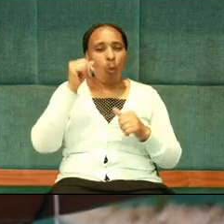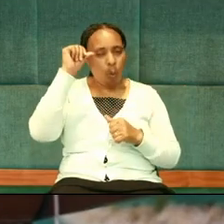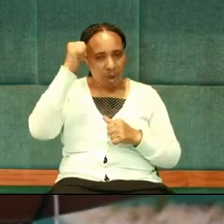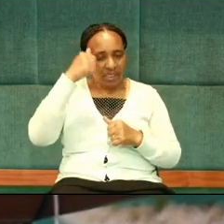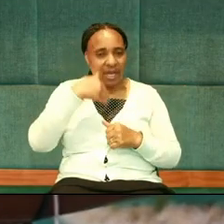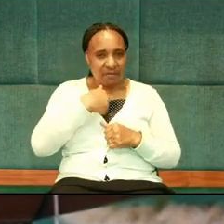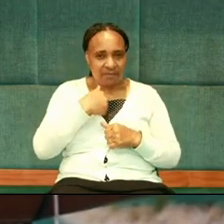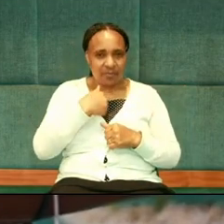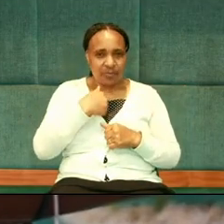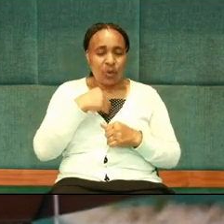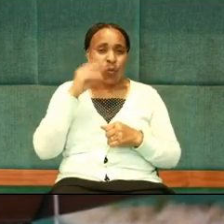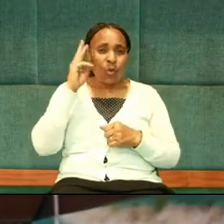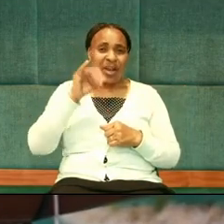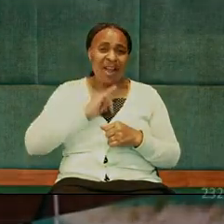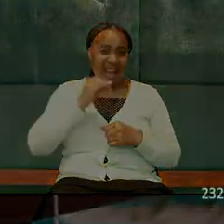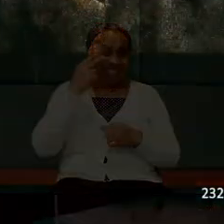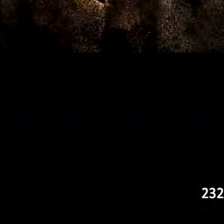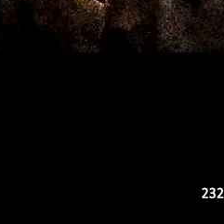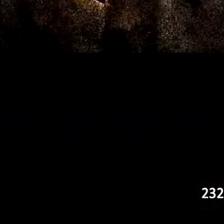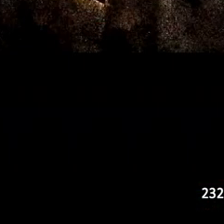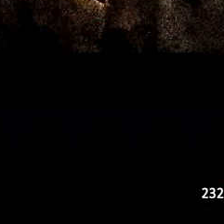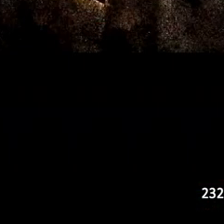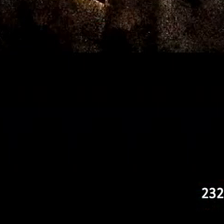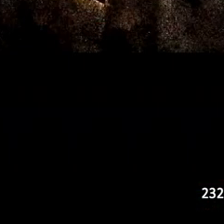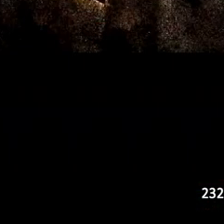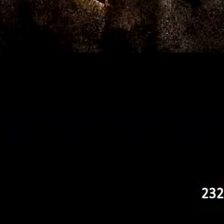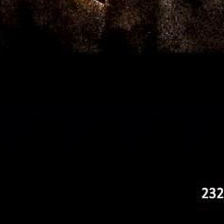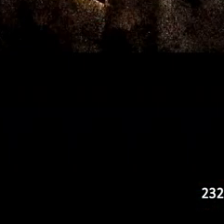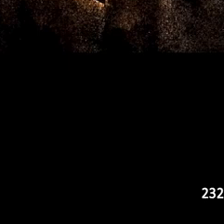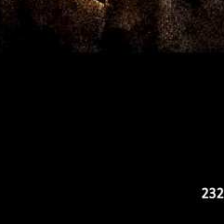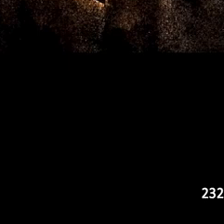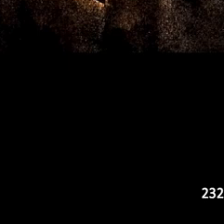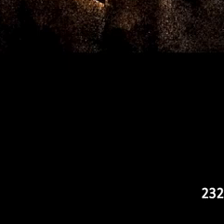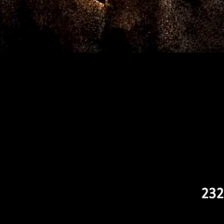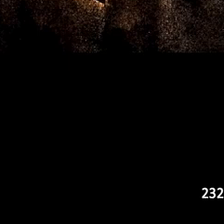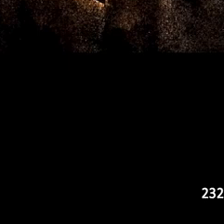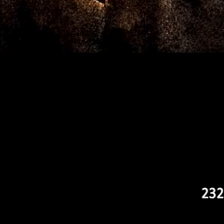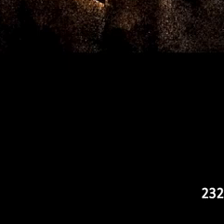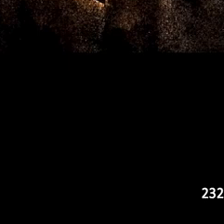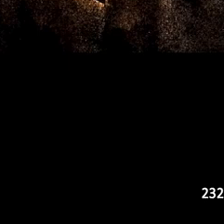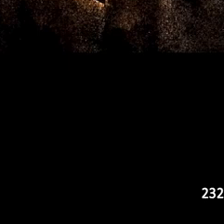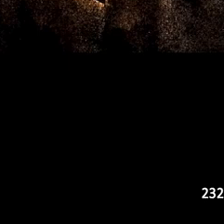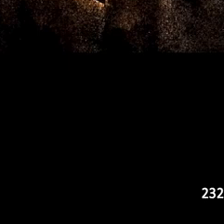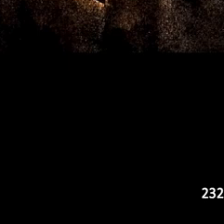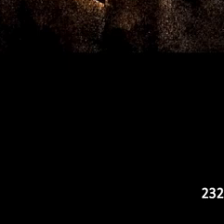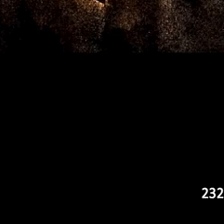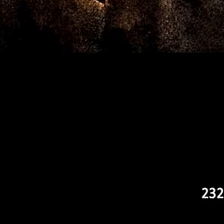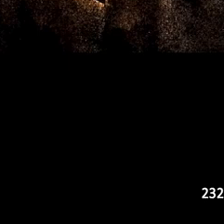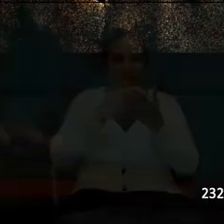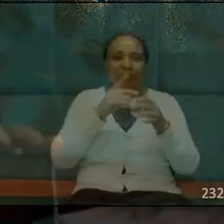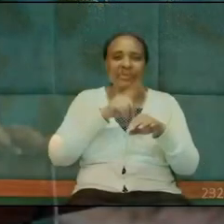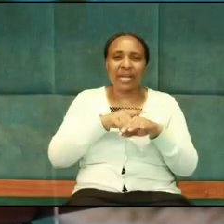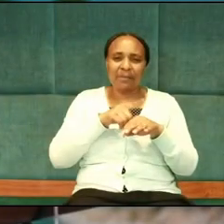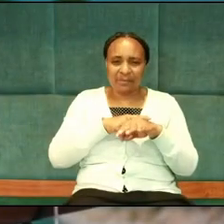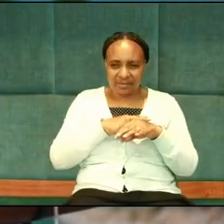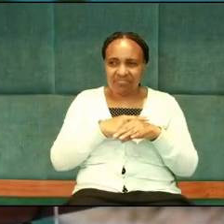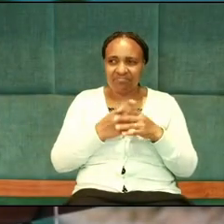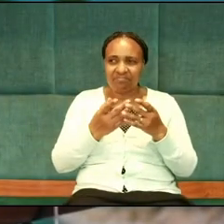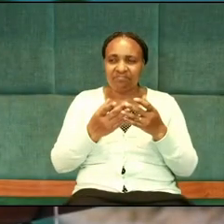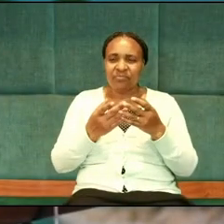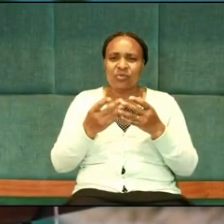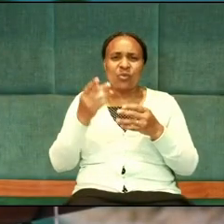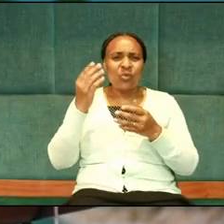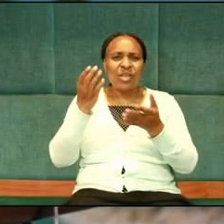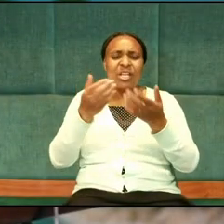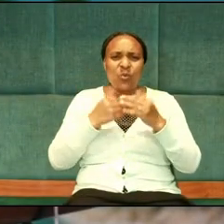Will I see that he has enough time for relaxation and quiet thought? Sometimes the women, the attention you need, is